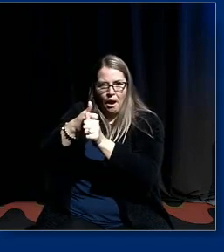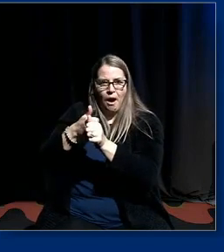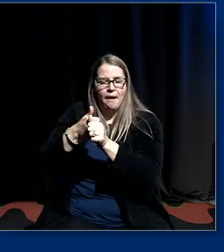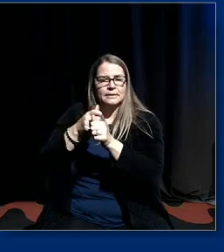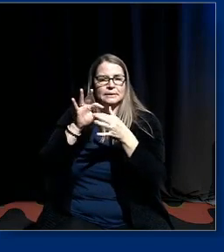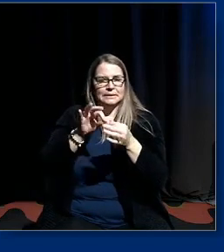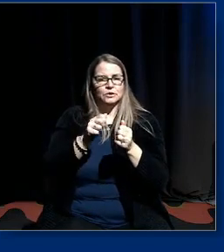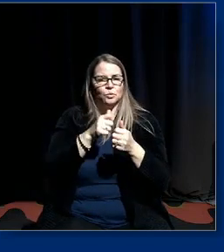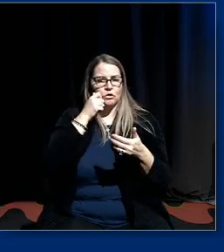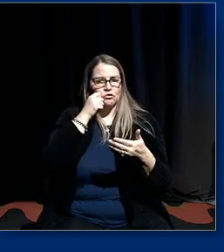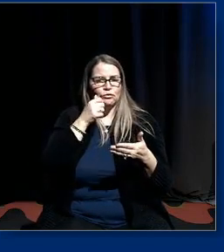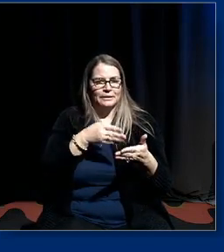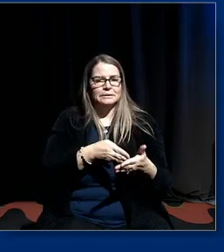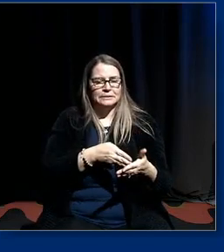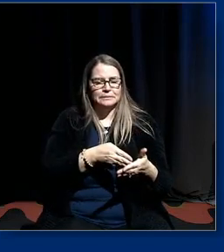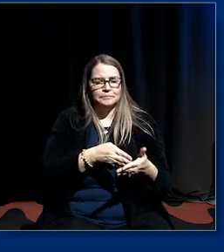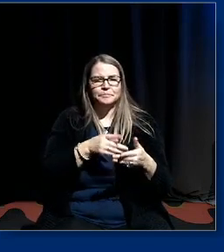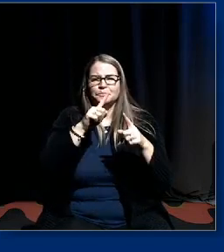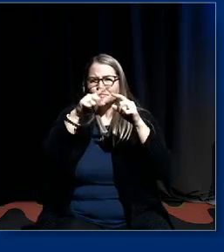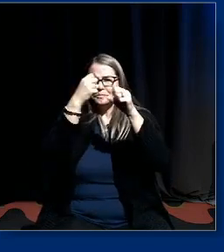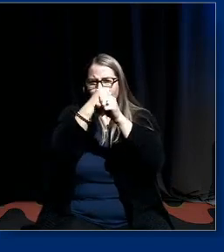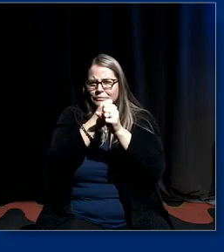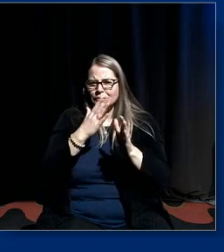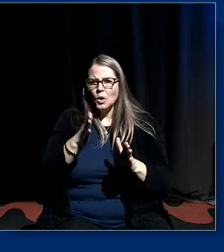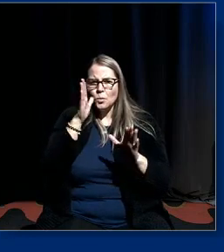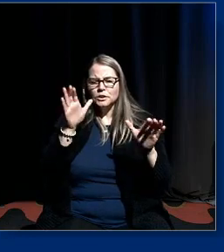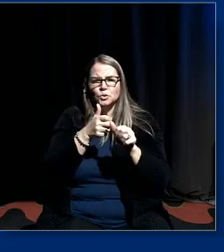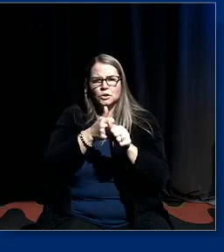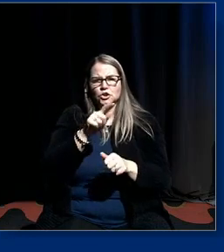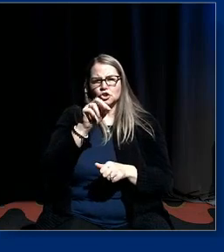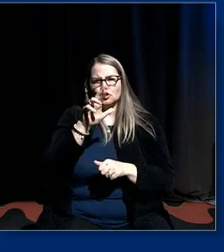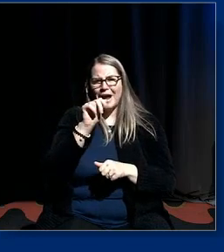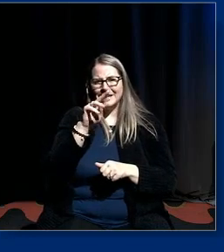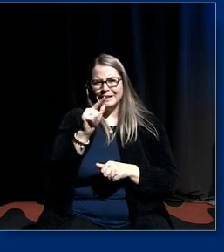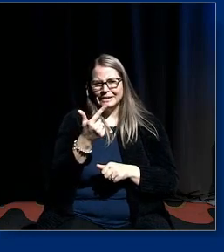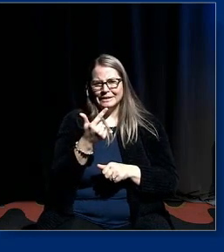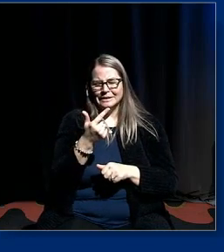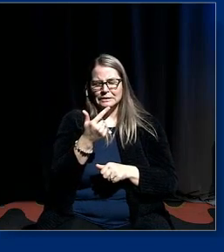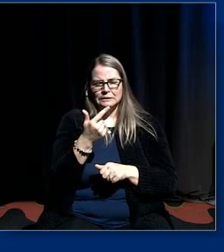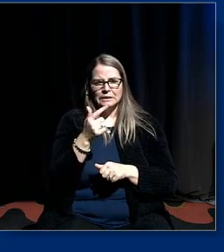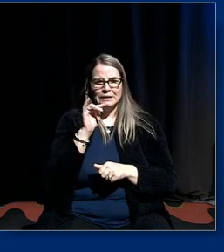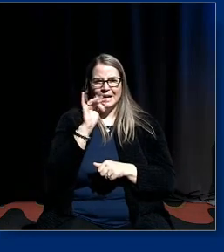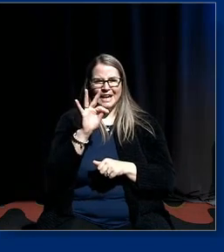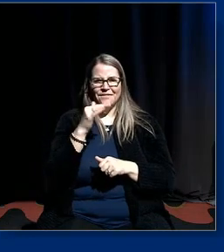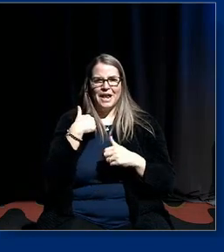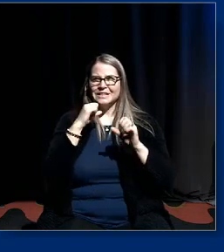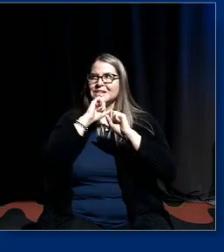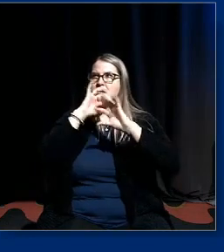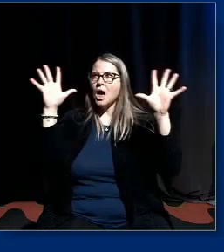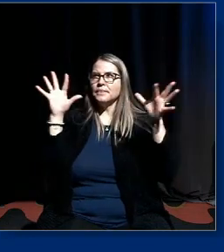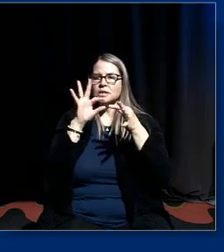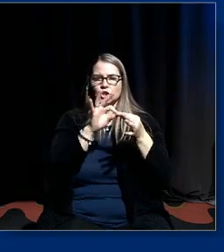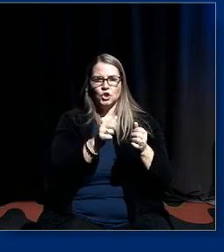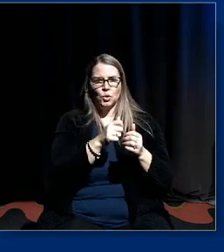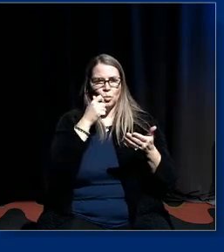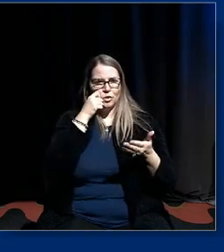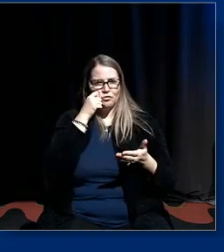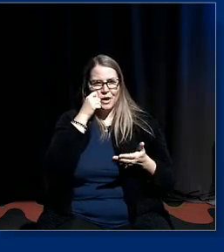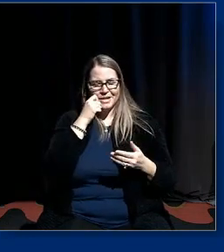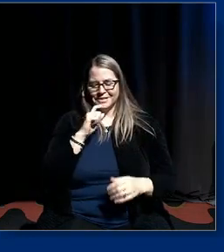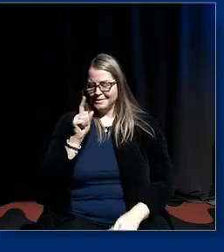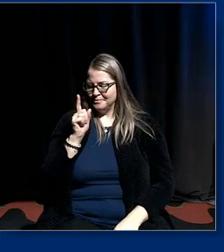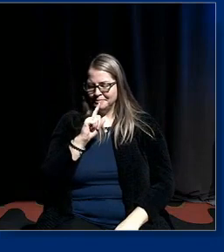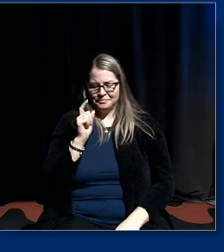lot of statisticians will do an analysis of tracking as if it's got nothing to do with race so their